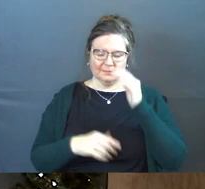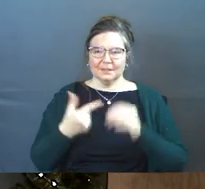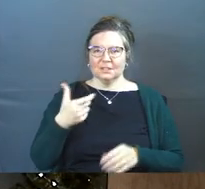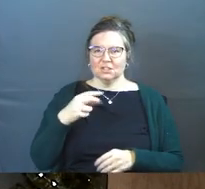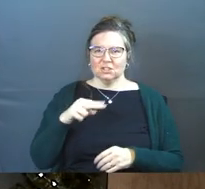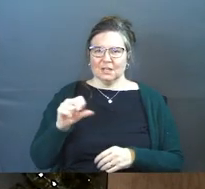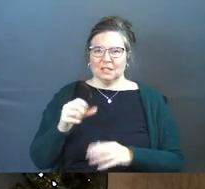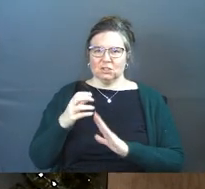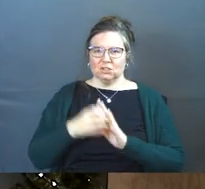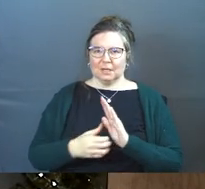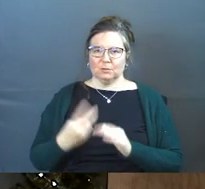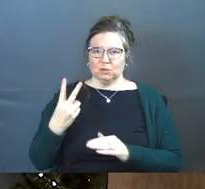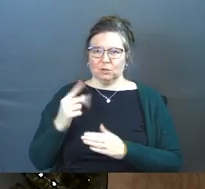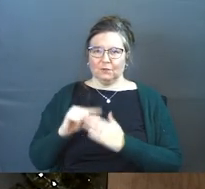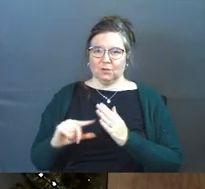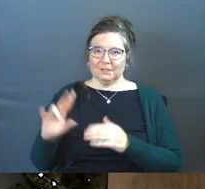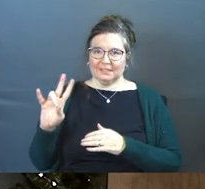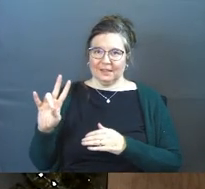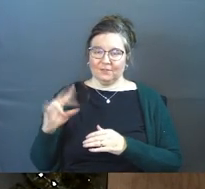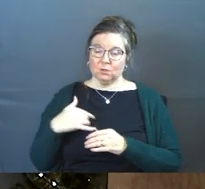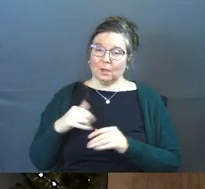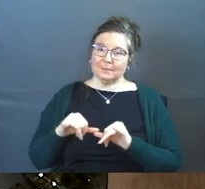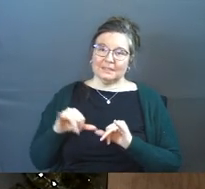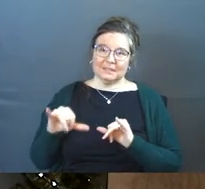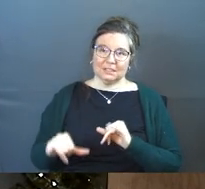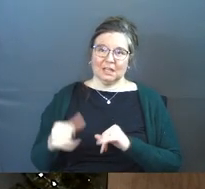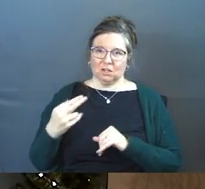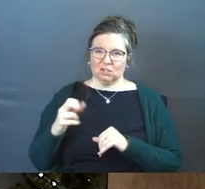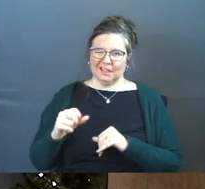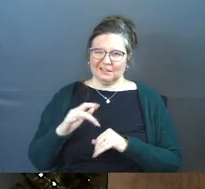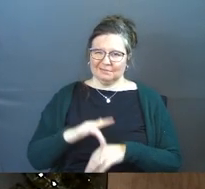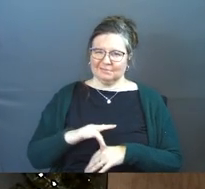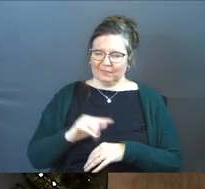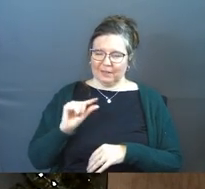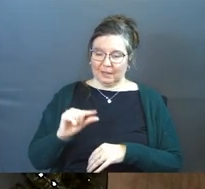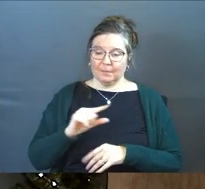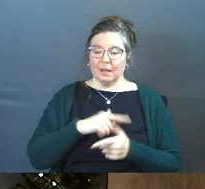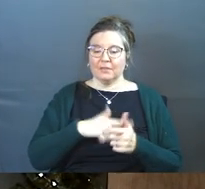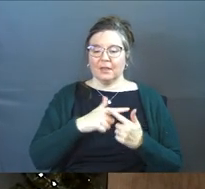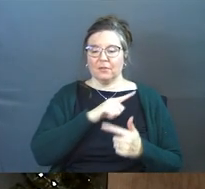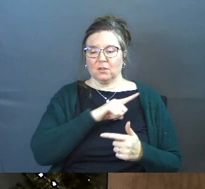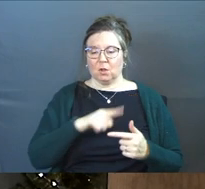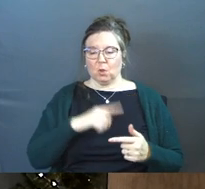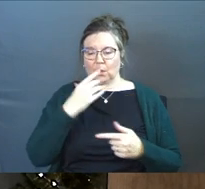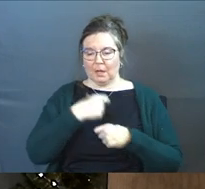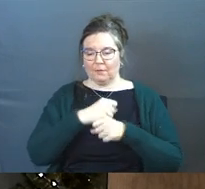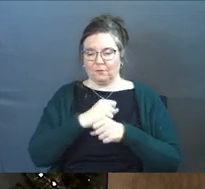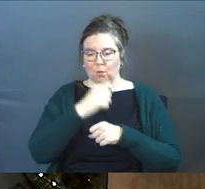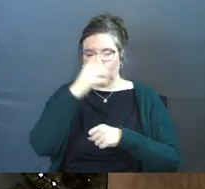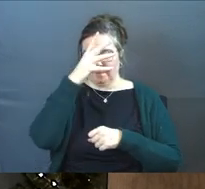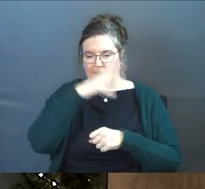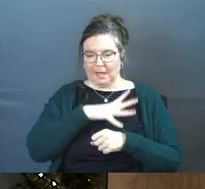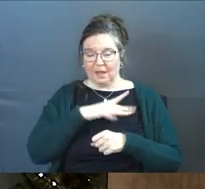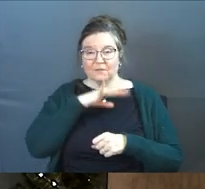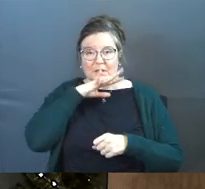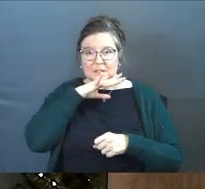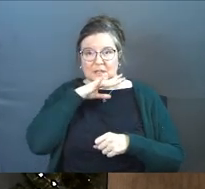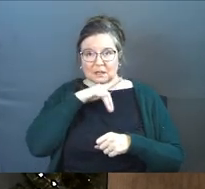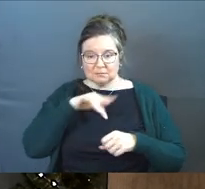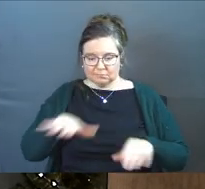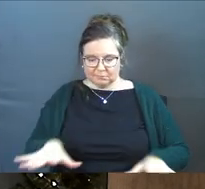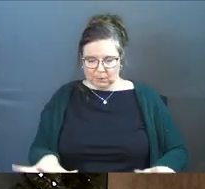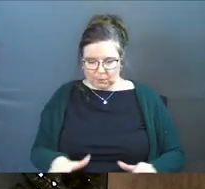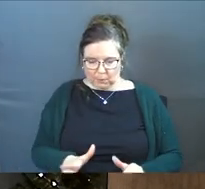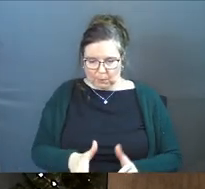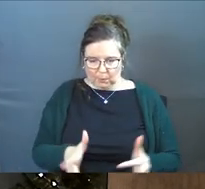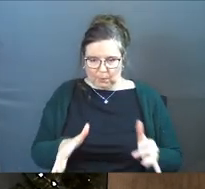Genesis chapter 2 verse 7. So I'm just going to stay in Genesis here for a little bit. Then the Lord God formed man of the dust from the ground and